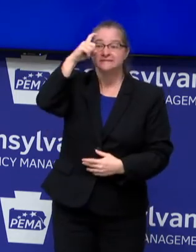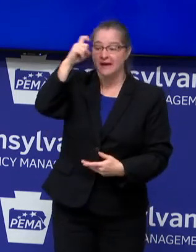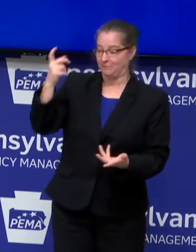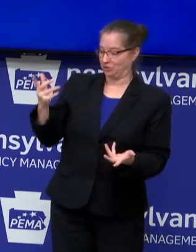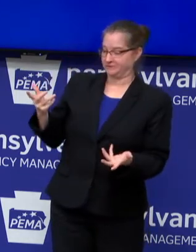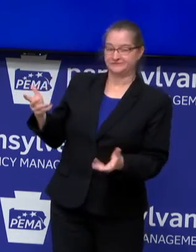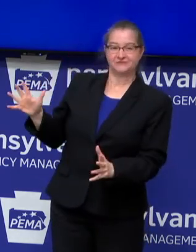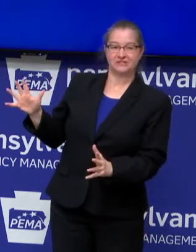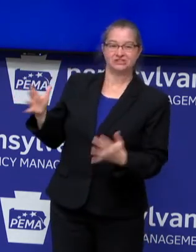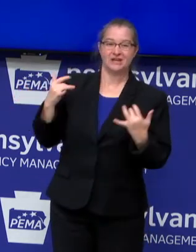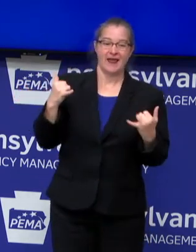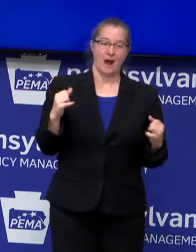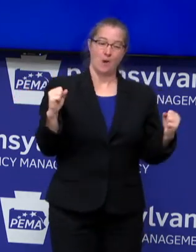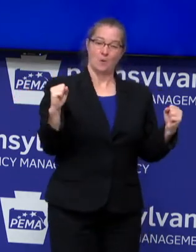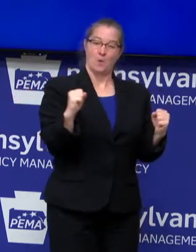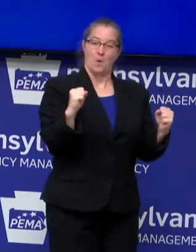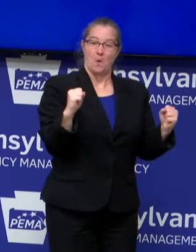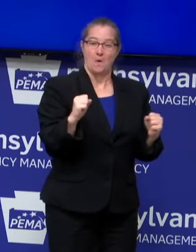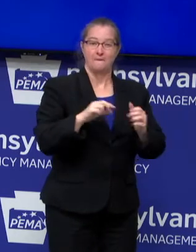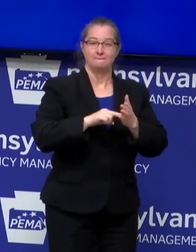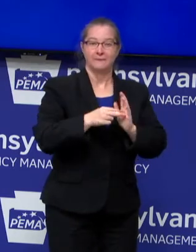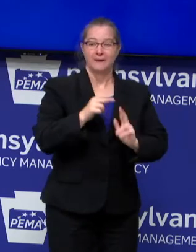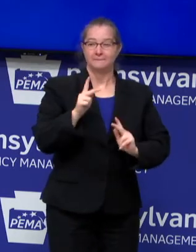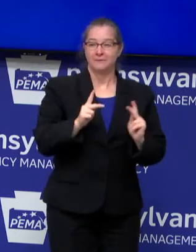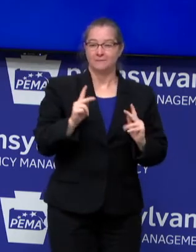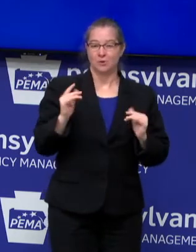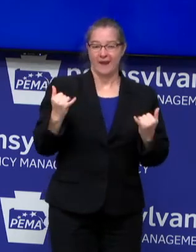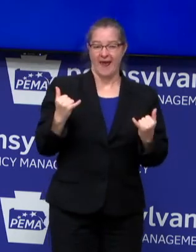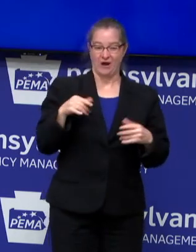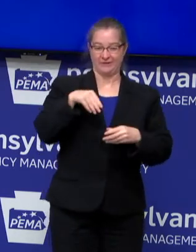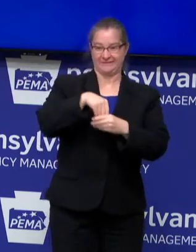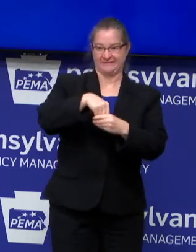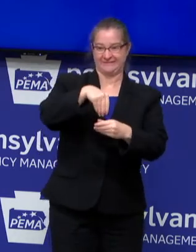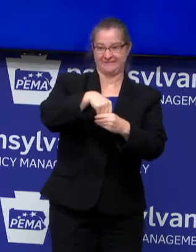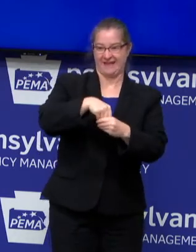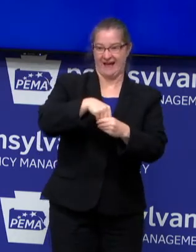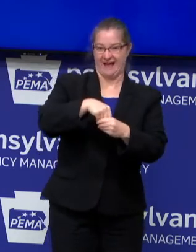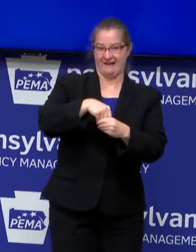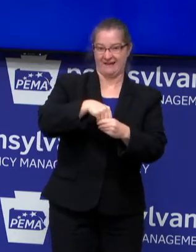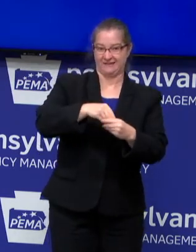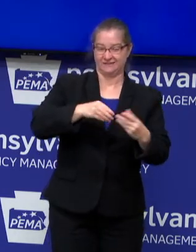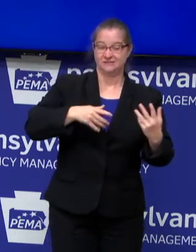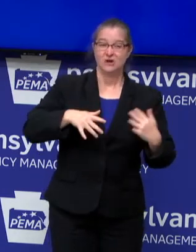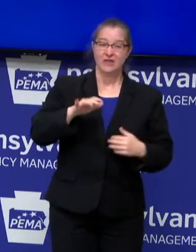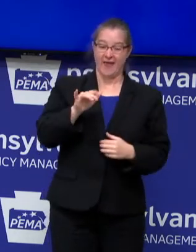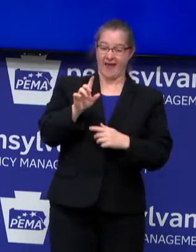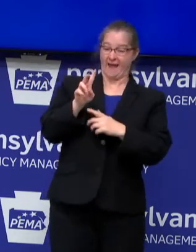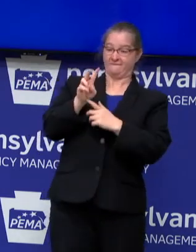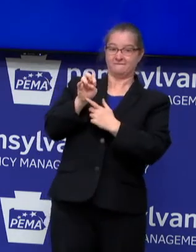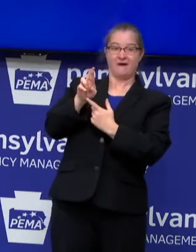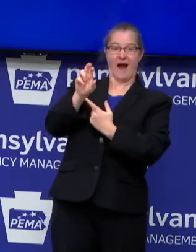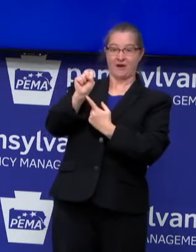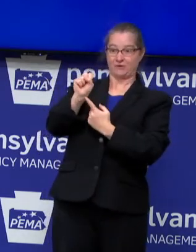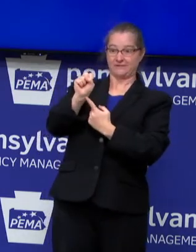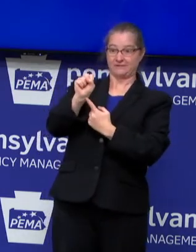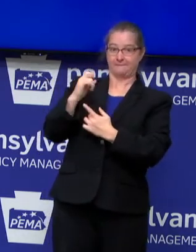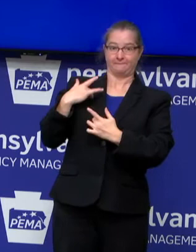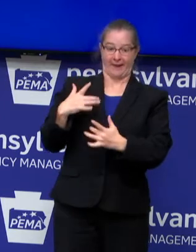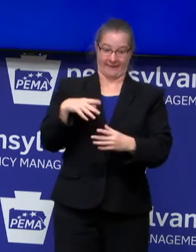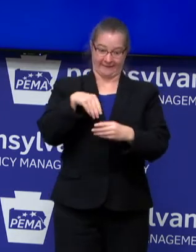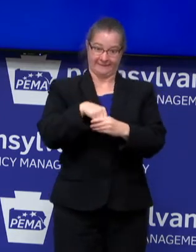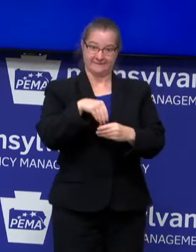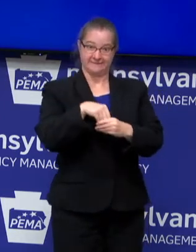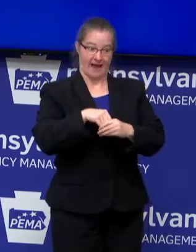and the colder climates mean that we are increasingly moving indoors. The data regarding virus spread indoors is well